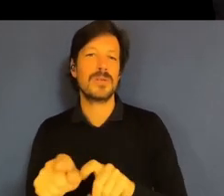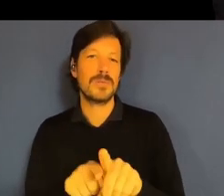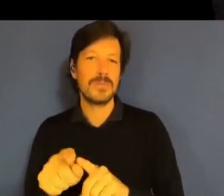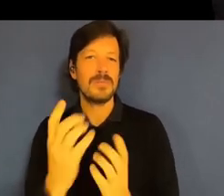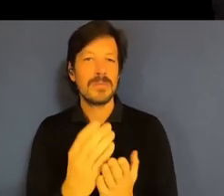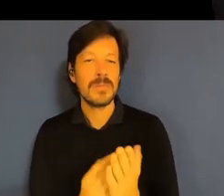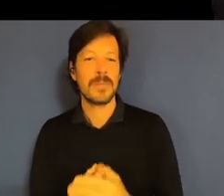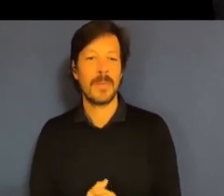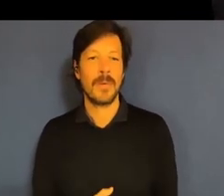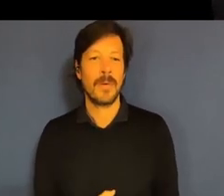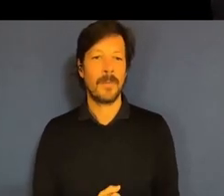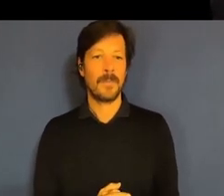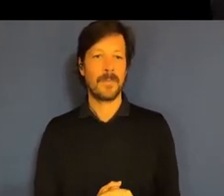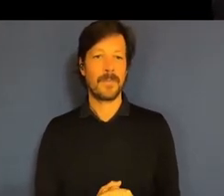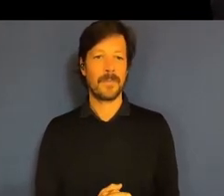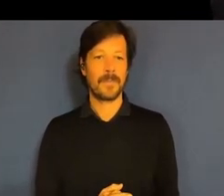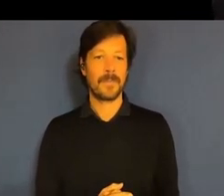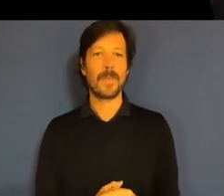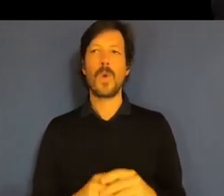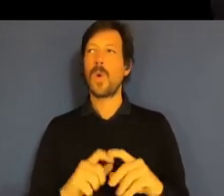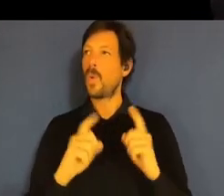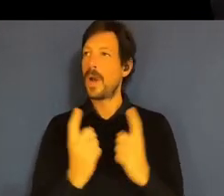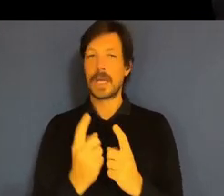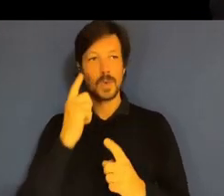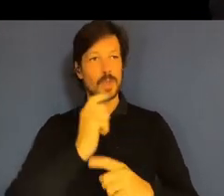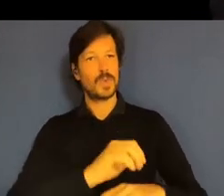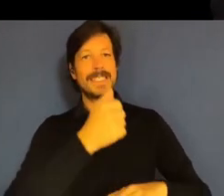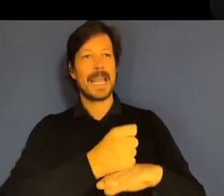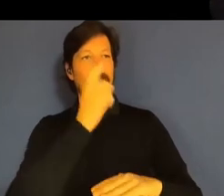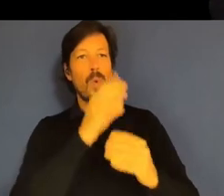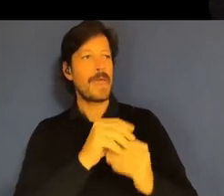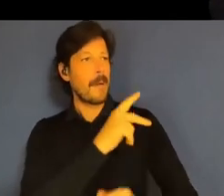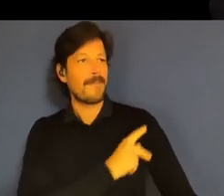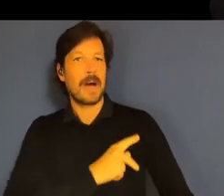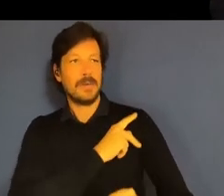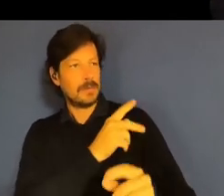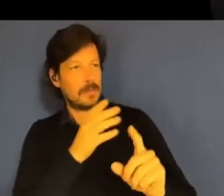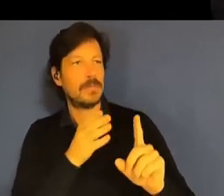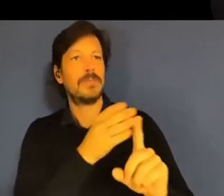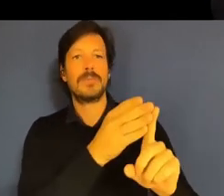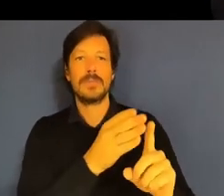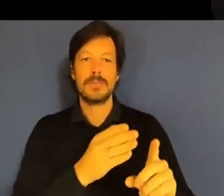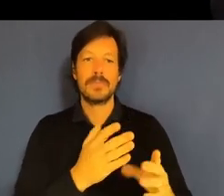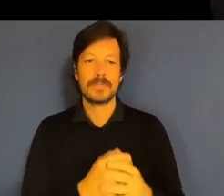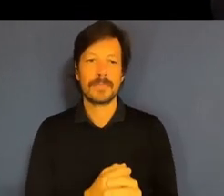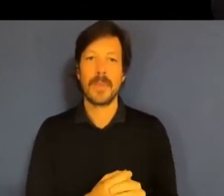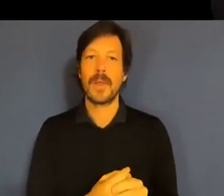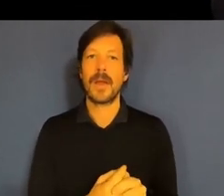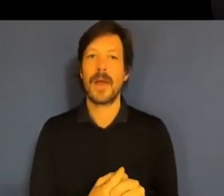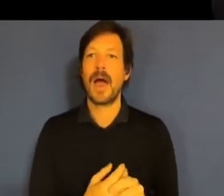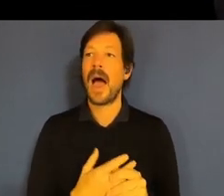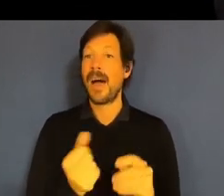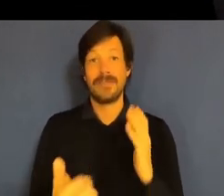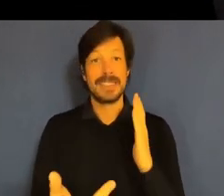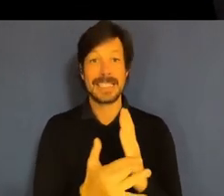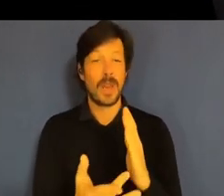set up professions and how we're trying to manage the speed of which technology is moving and how we can be much more